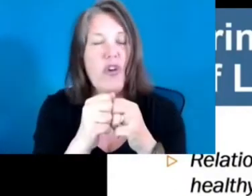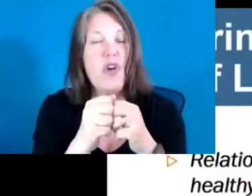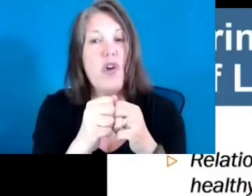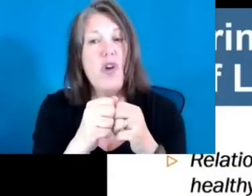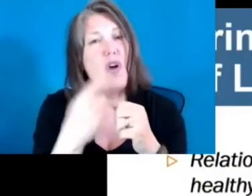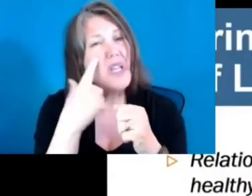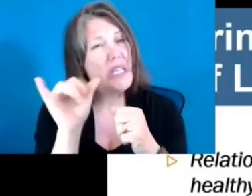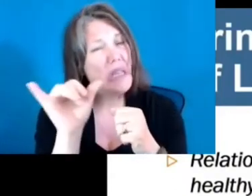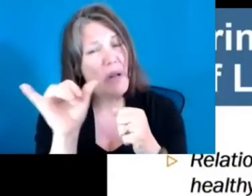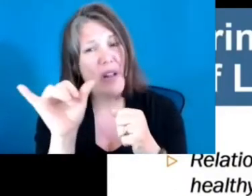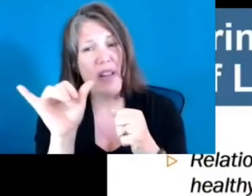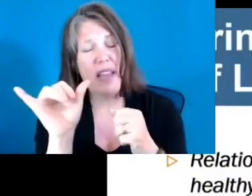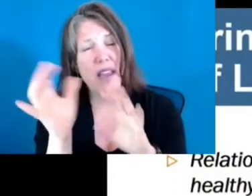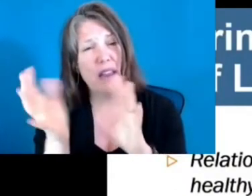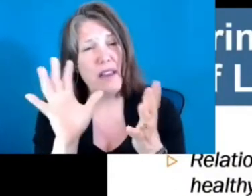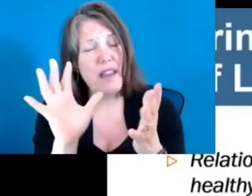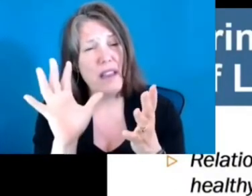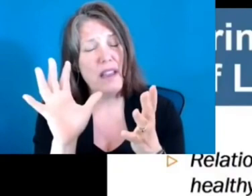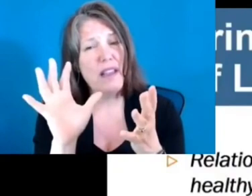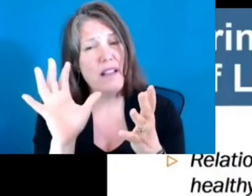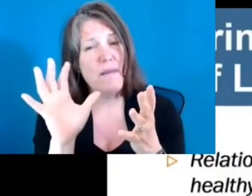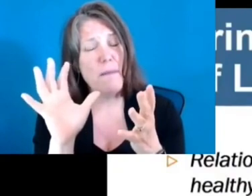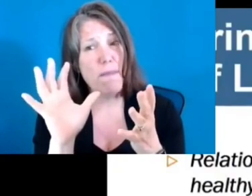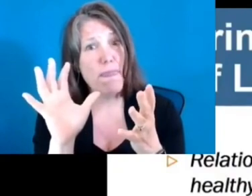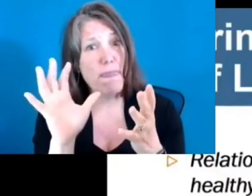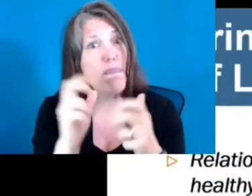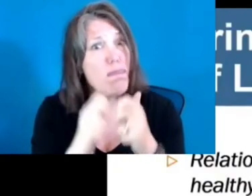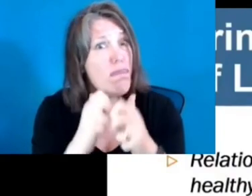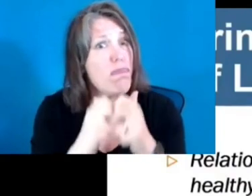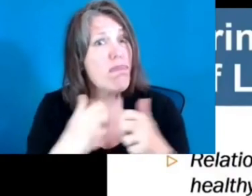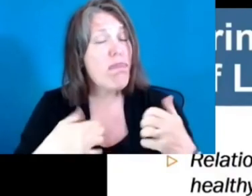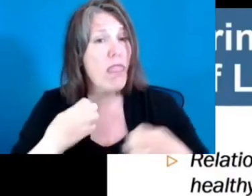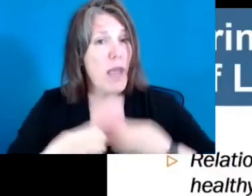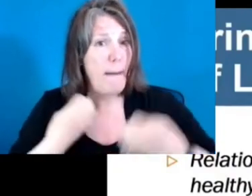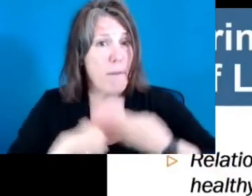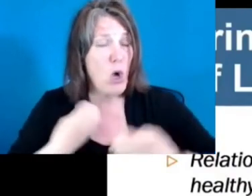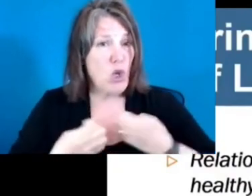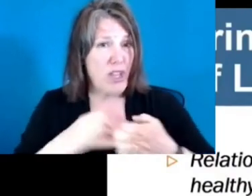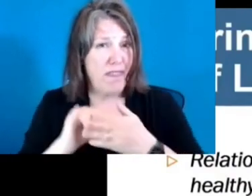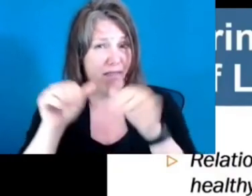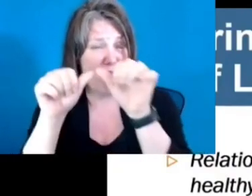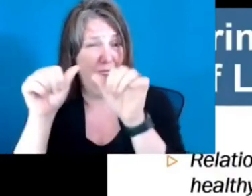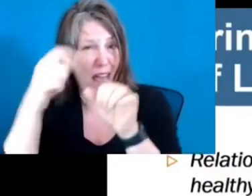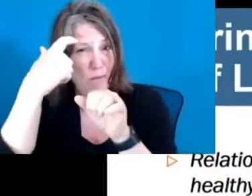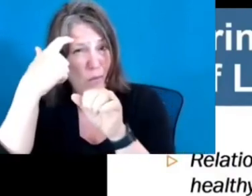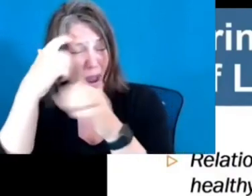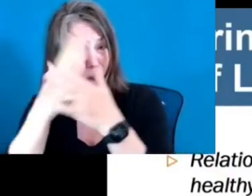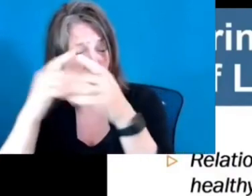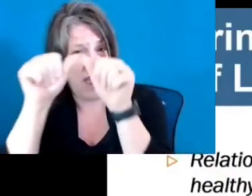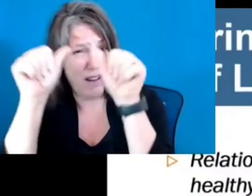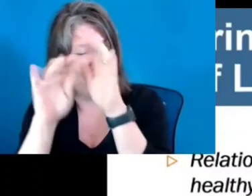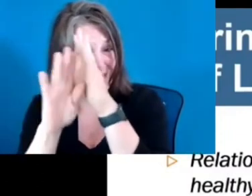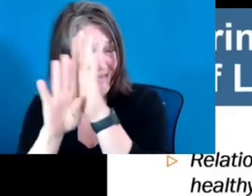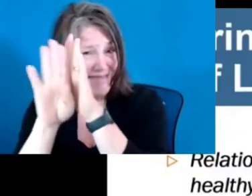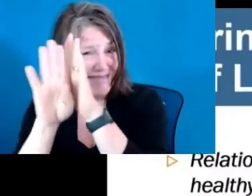motions shut that architecture down. Children actively construct knowledge by connecting what they know to what they're learning